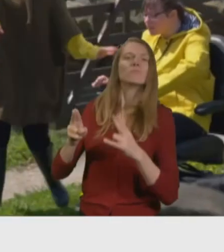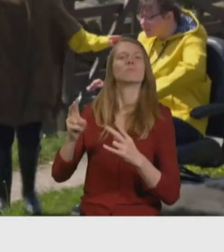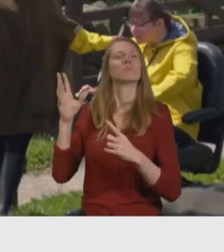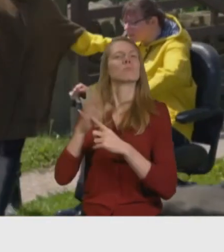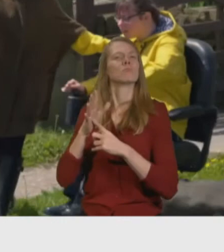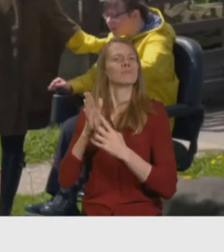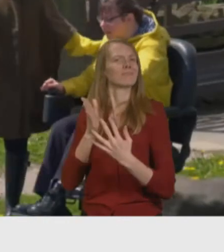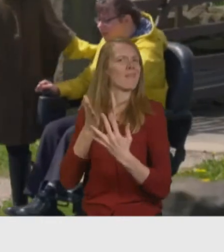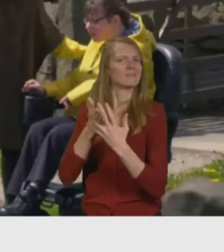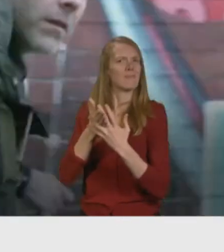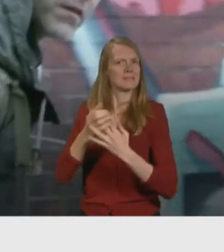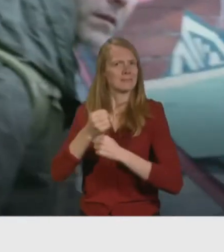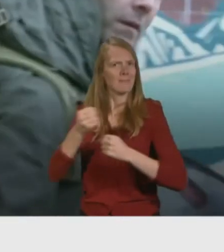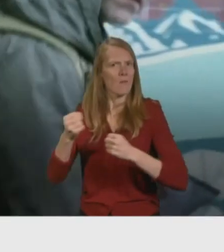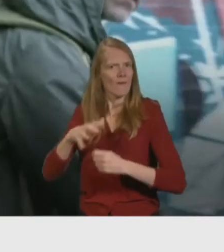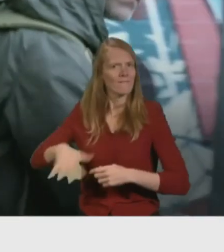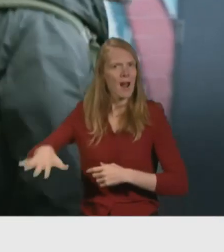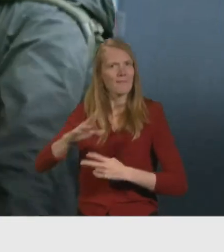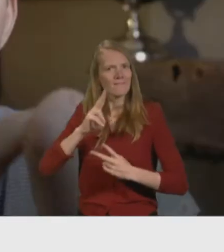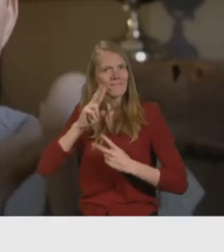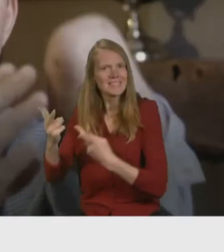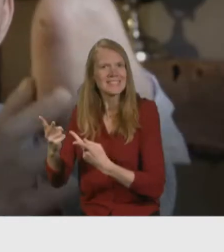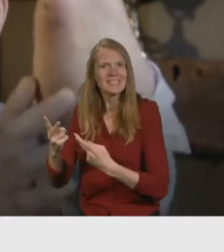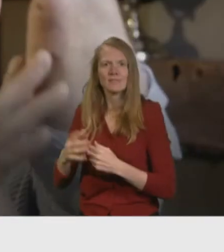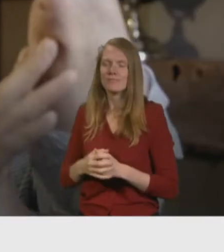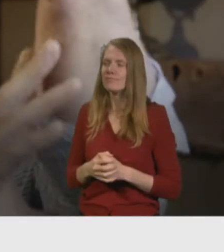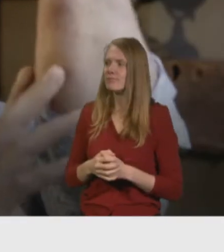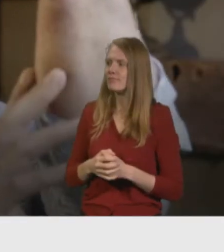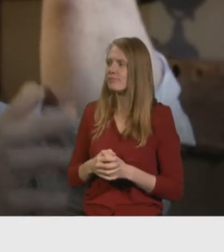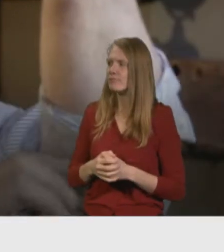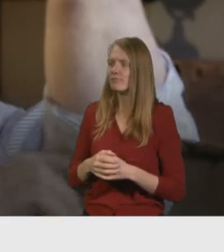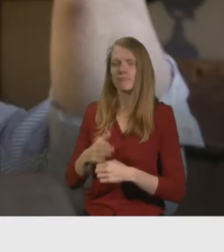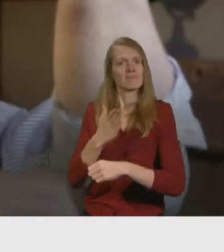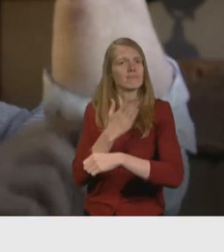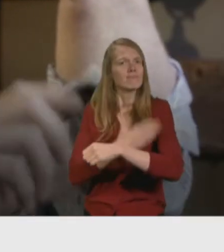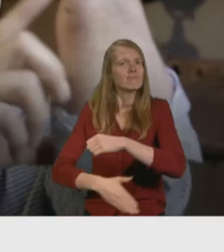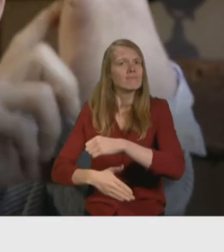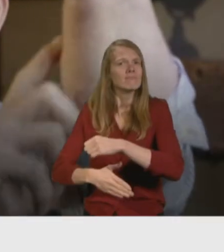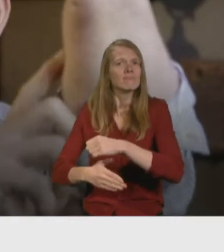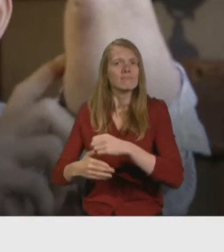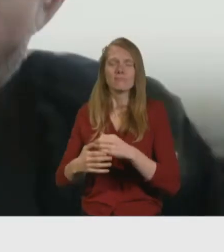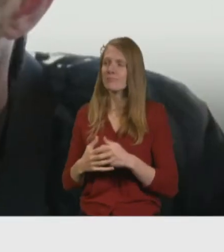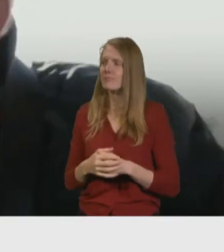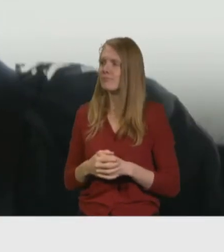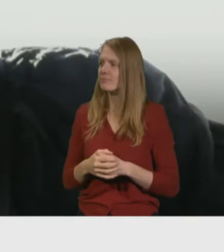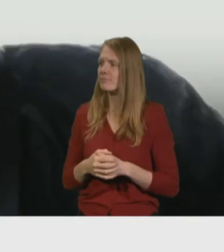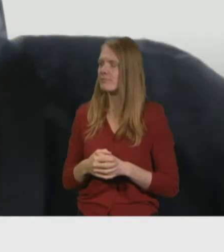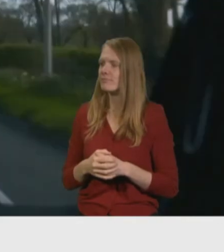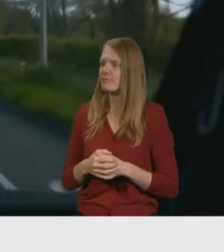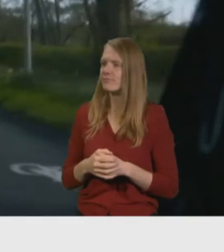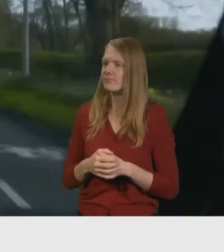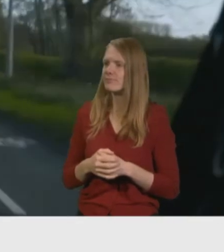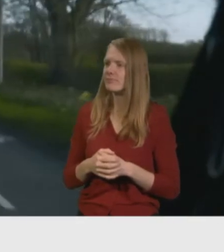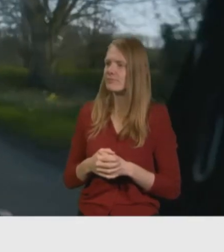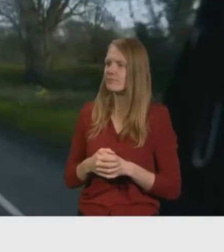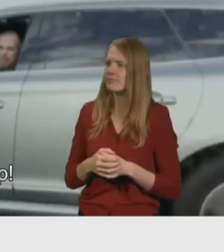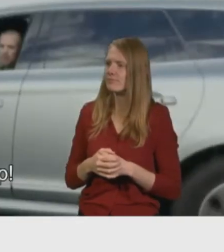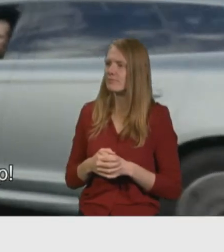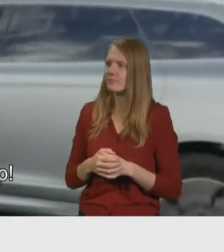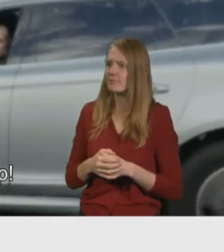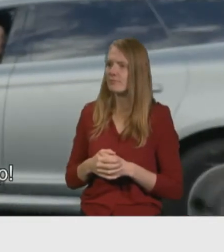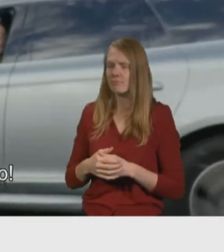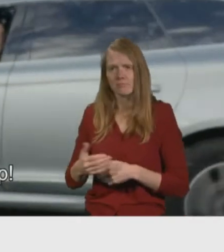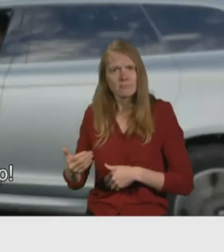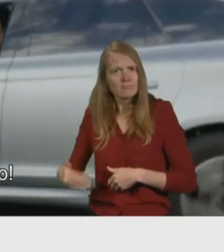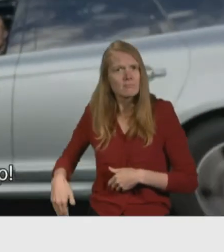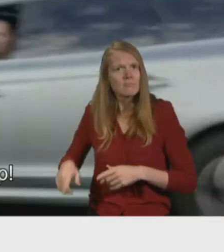are key for family visits. lost my arm at the forearm, so I'm on the left. The low elbow on the two. They're following us. Time's up.